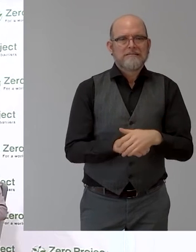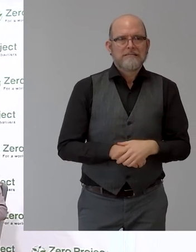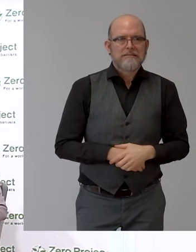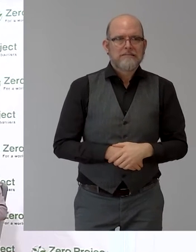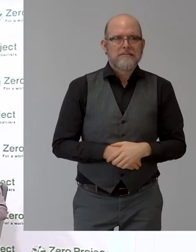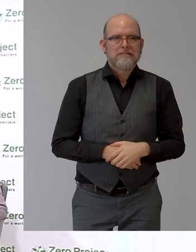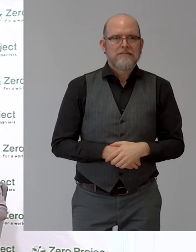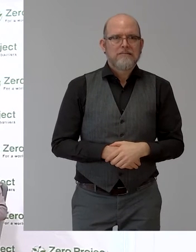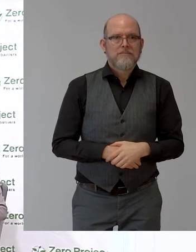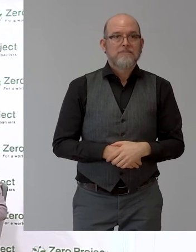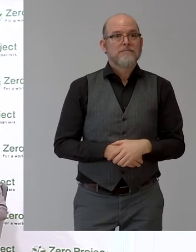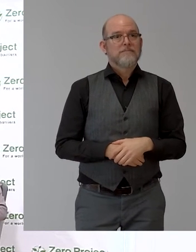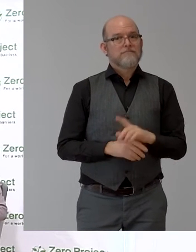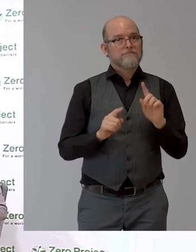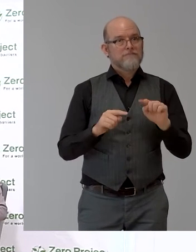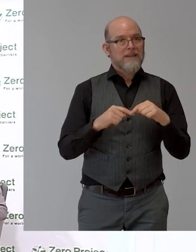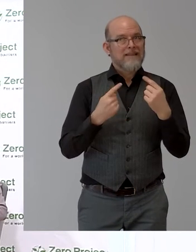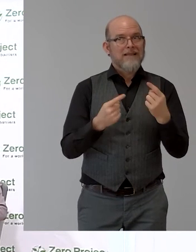Inclusion 24. Please go ahead.